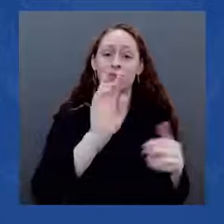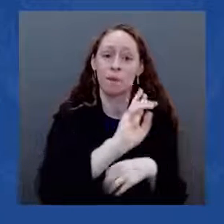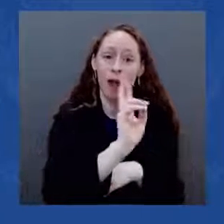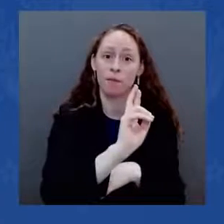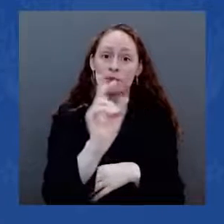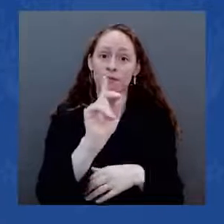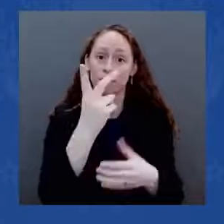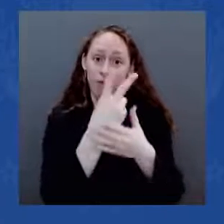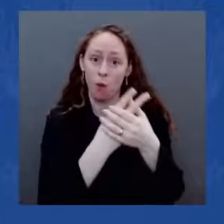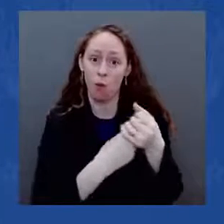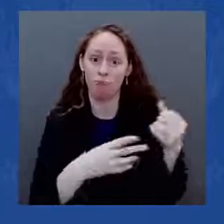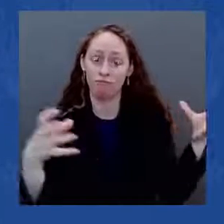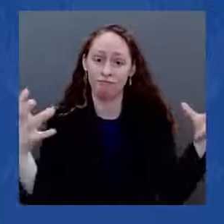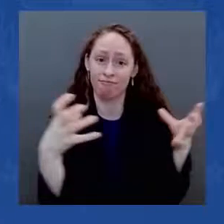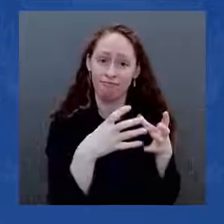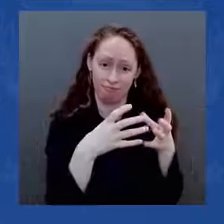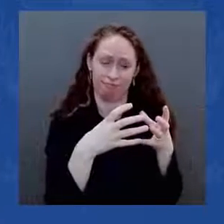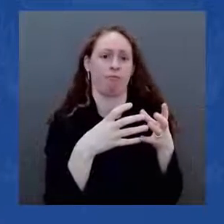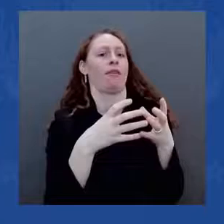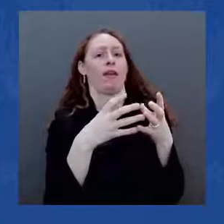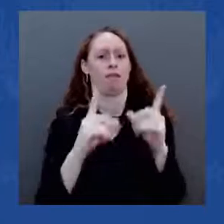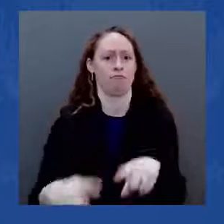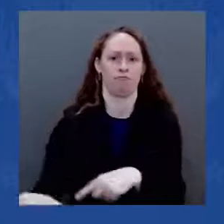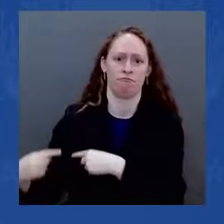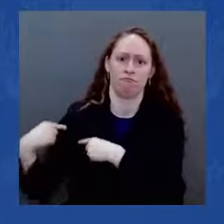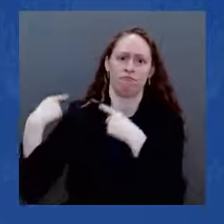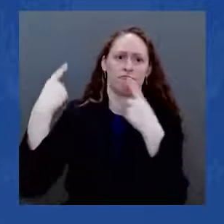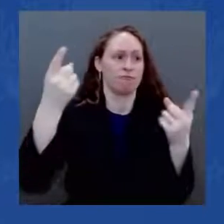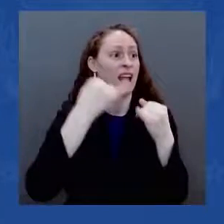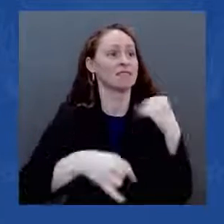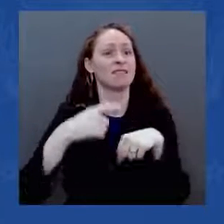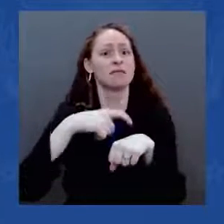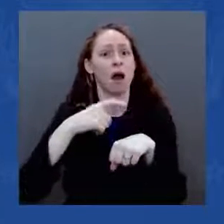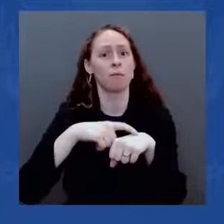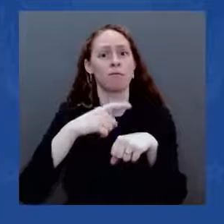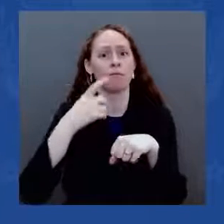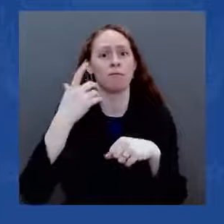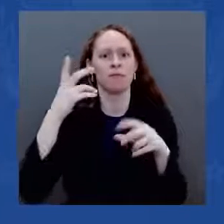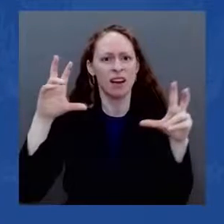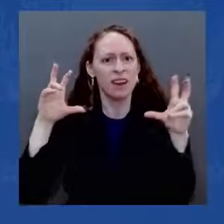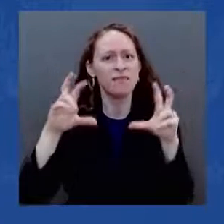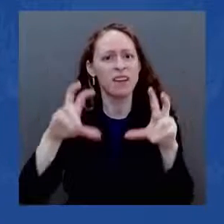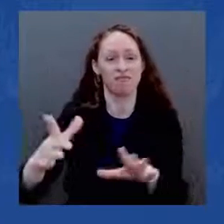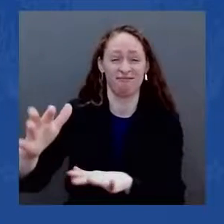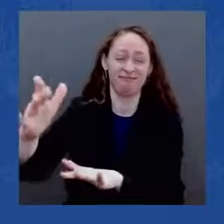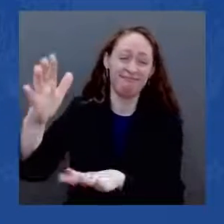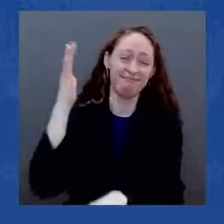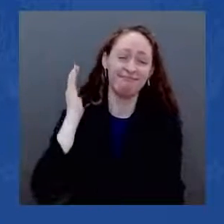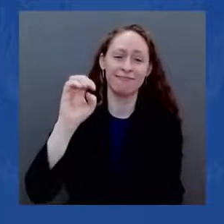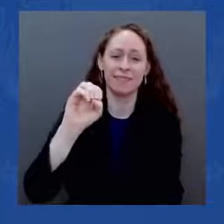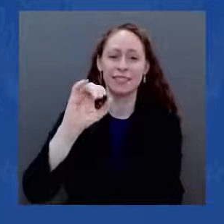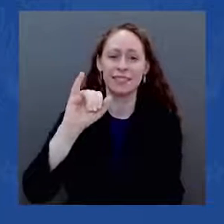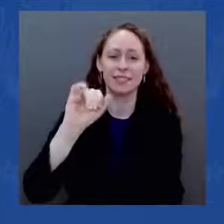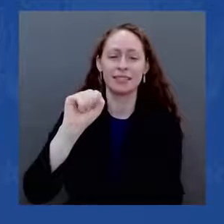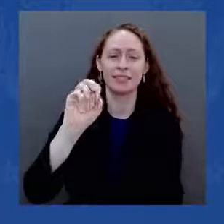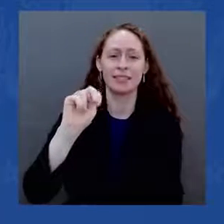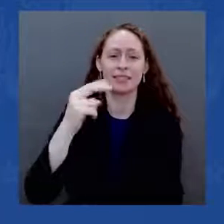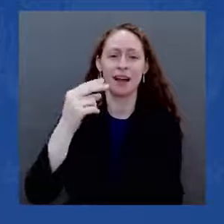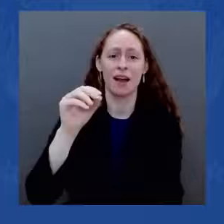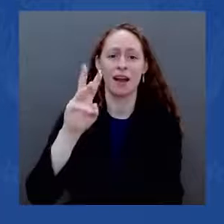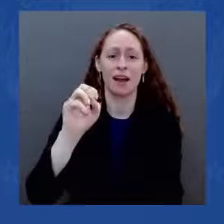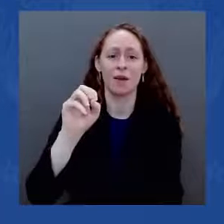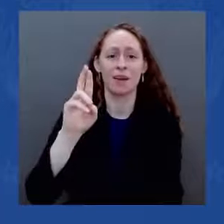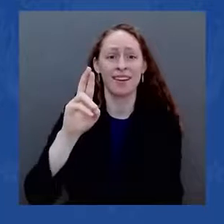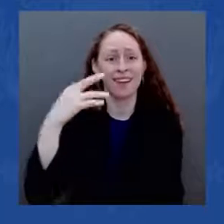our lifetimes, a generational investment, a really big, a